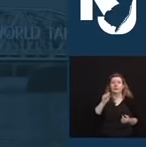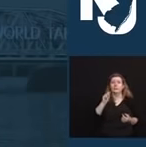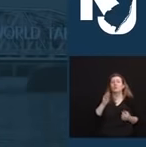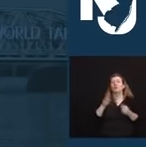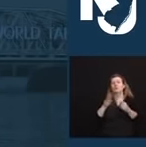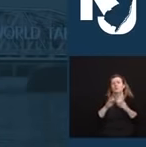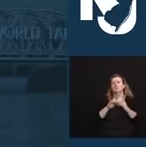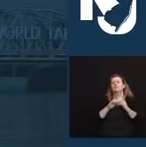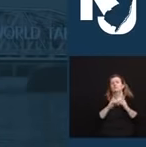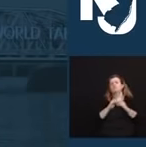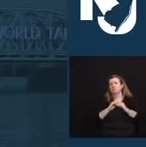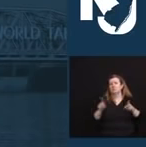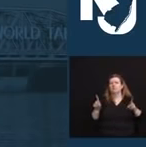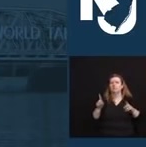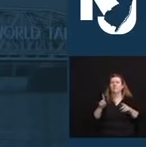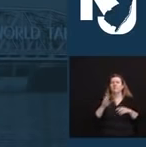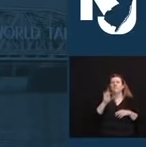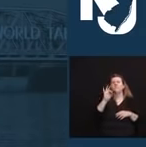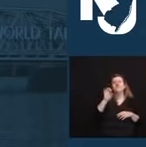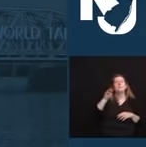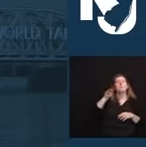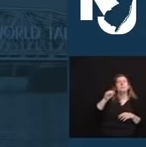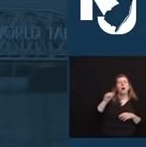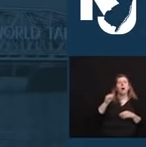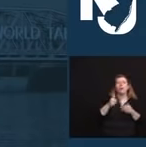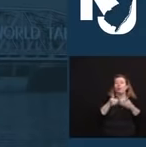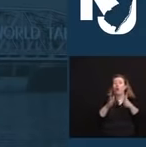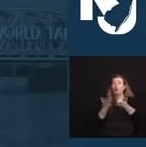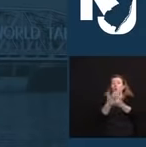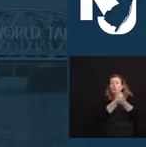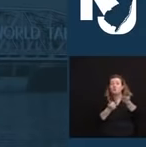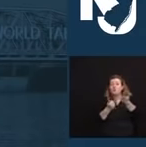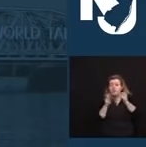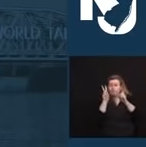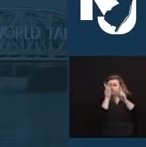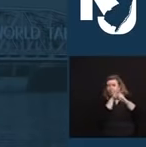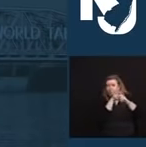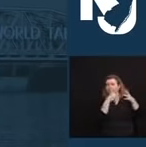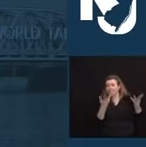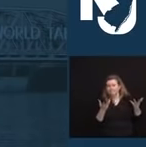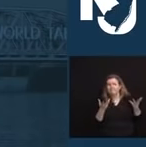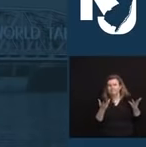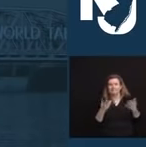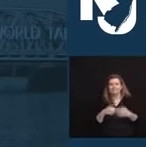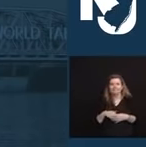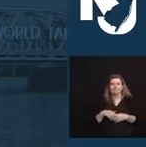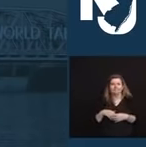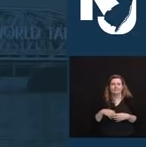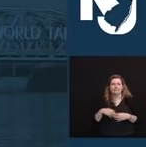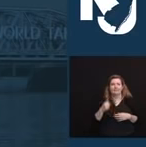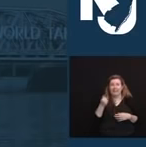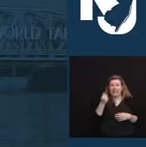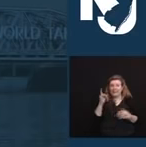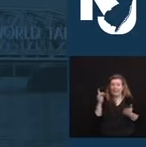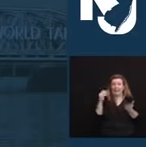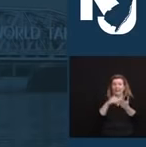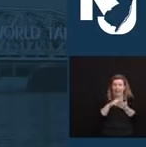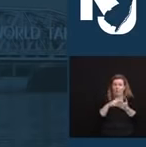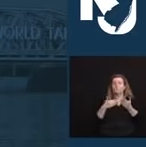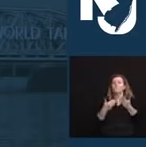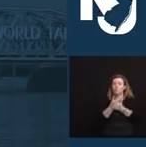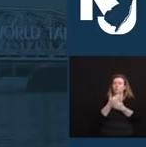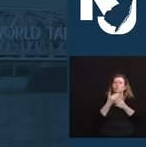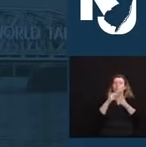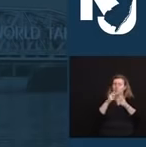of FEMA lost wages assistance payments to roughly 18,000 new newly eligible claimants. And those